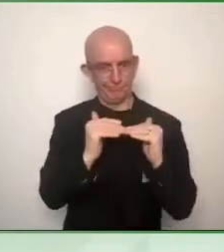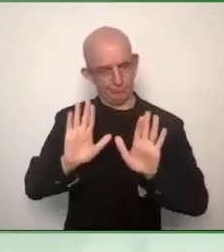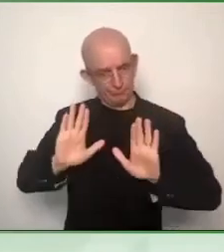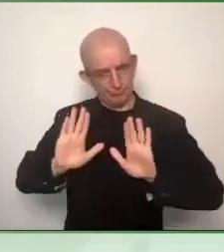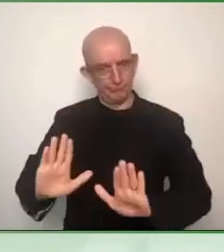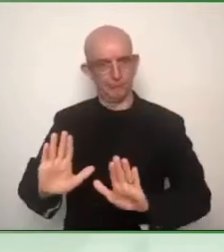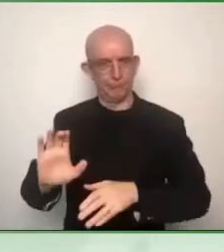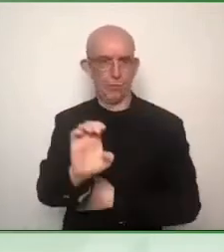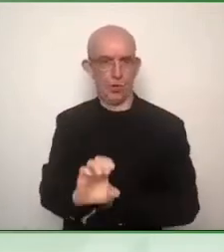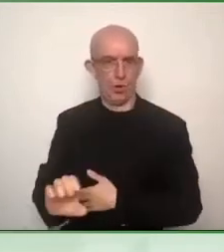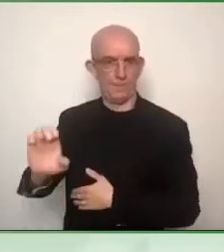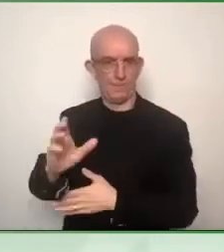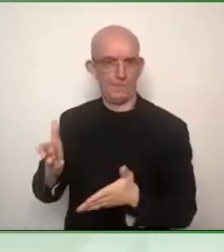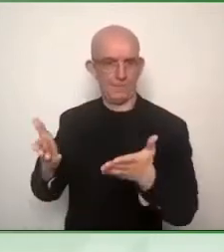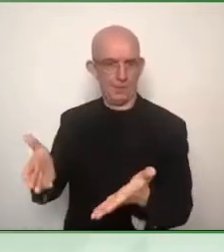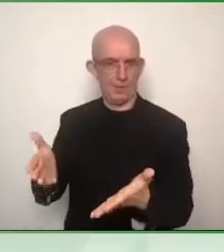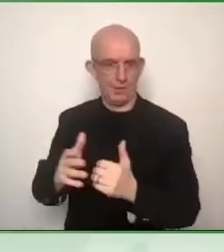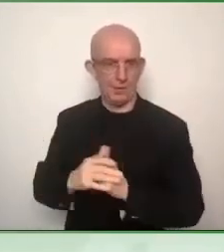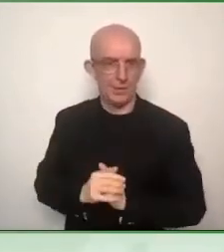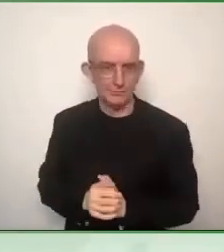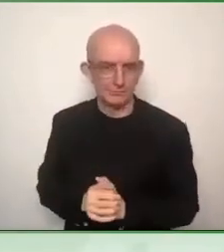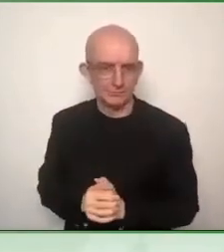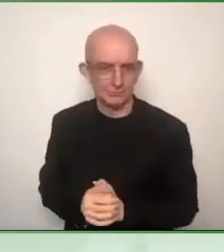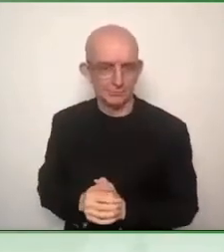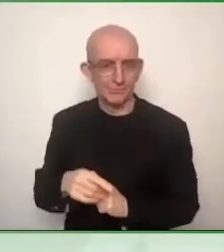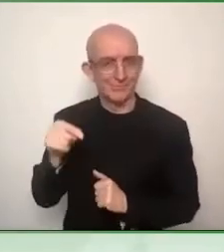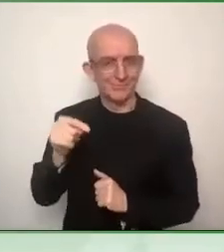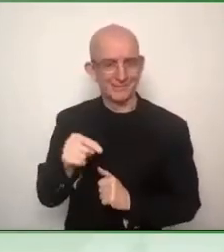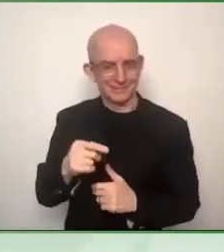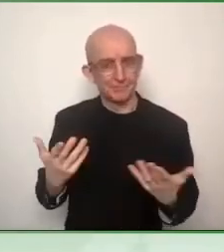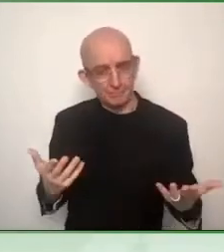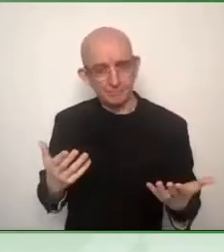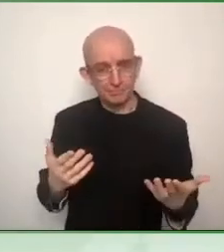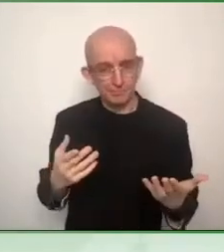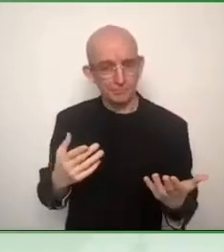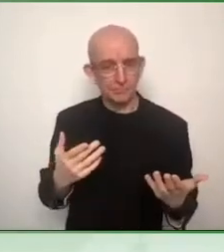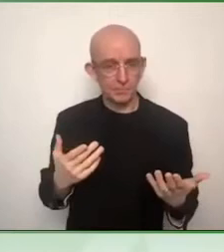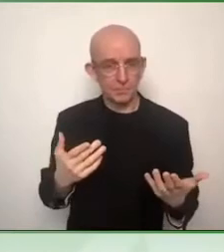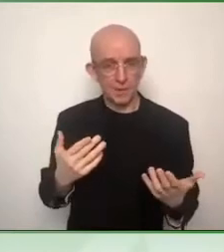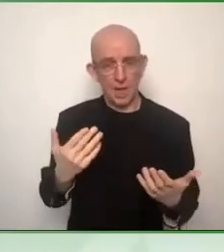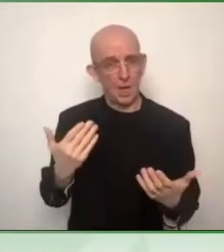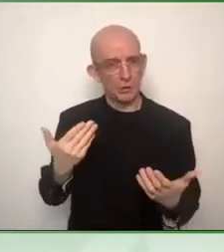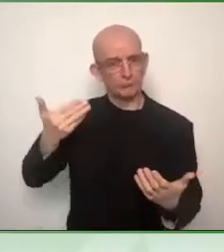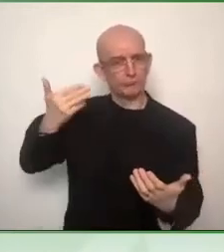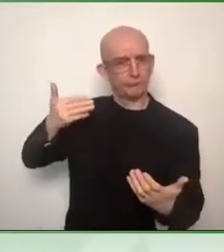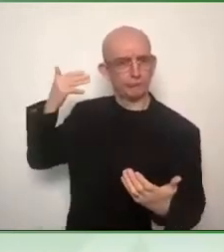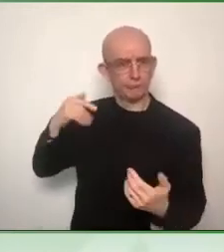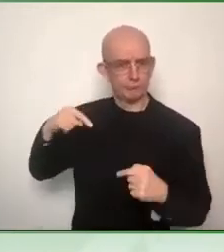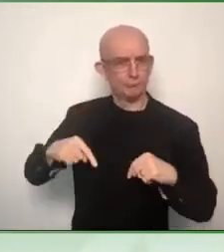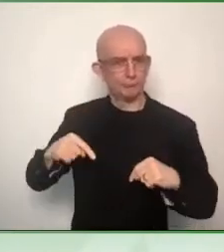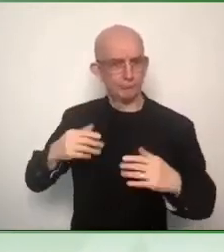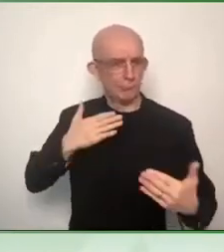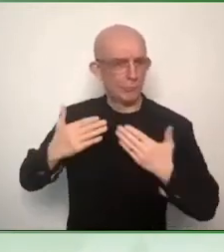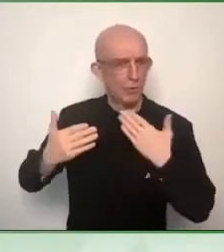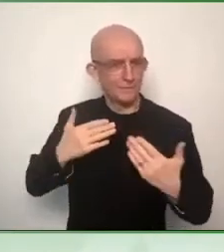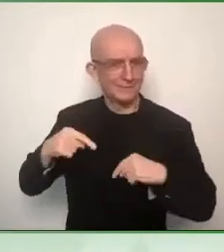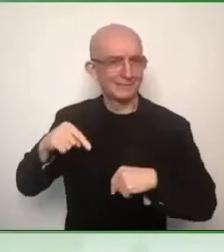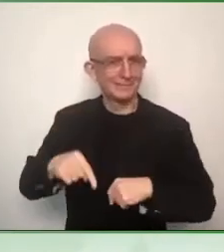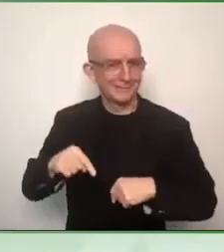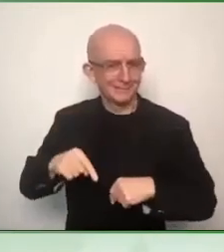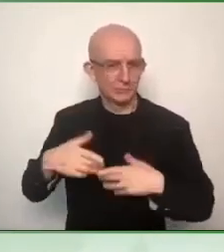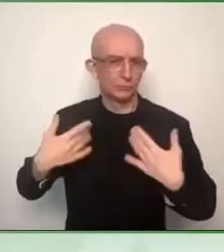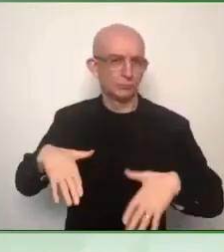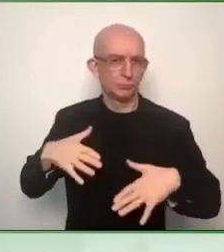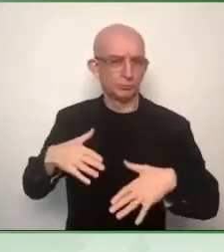on harmonizing the requirements to a global business. This is really important. We are seeing